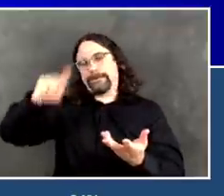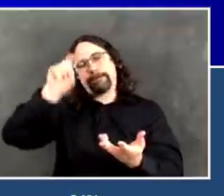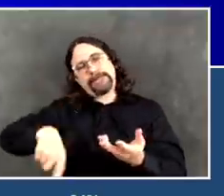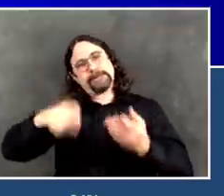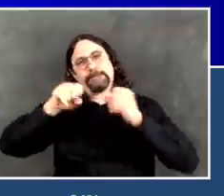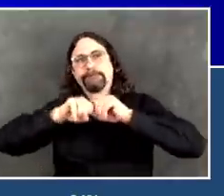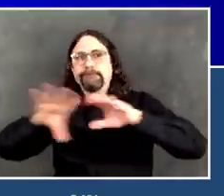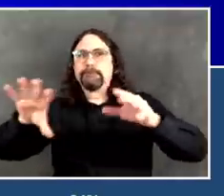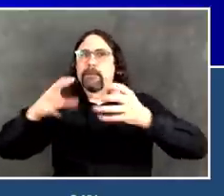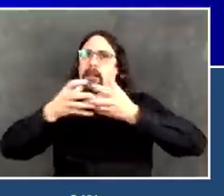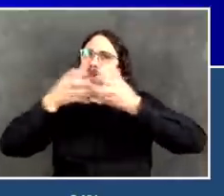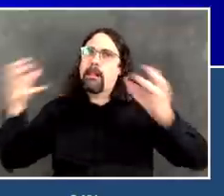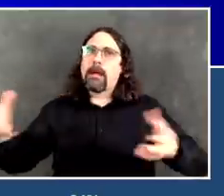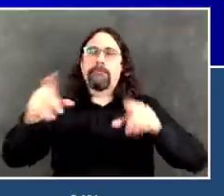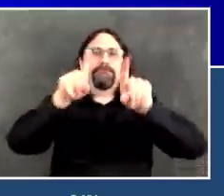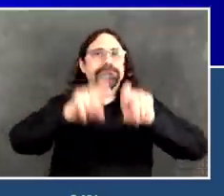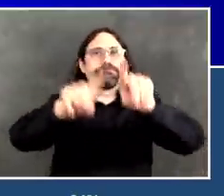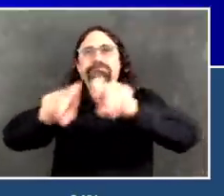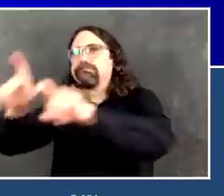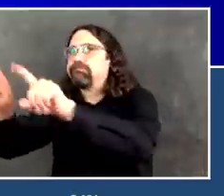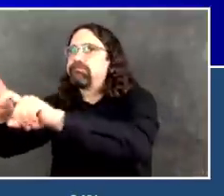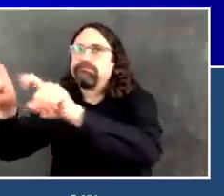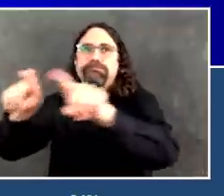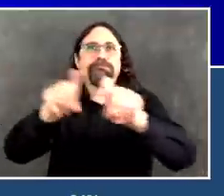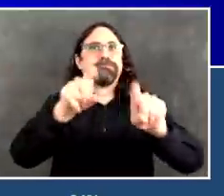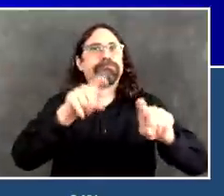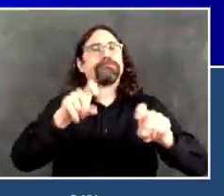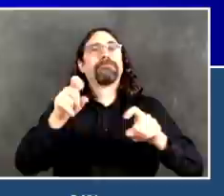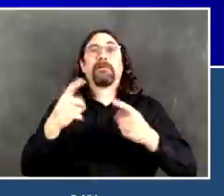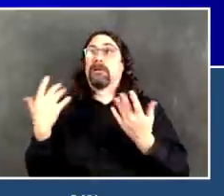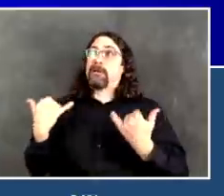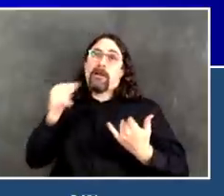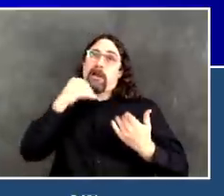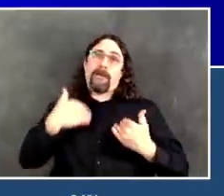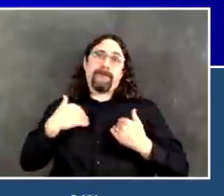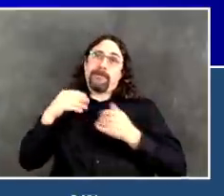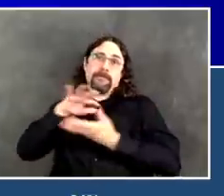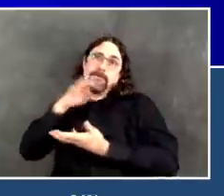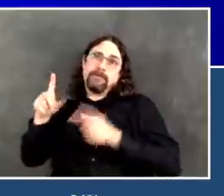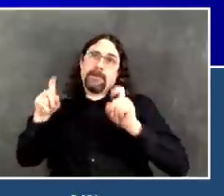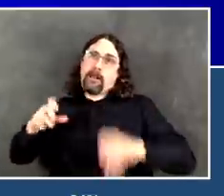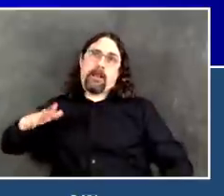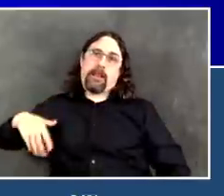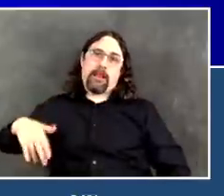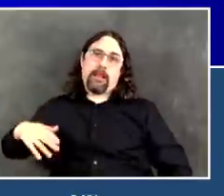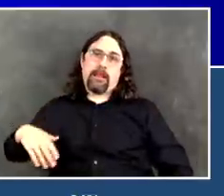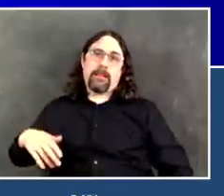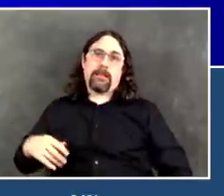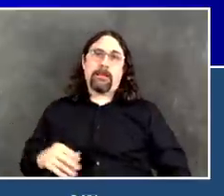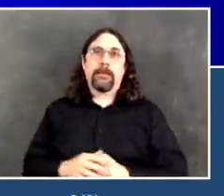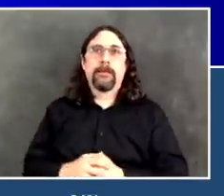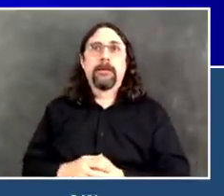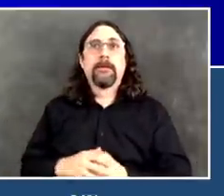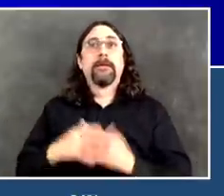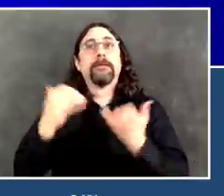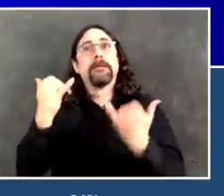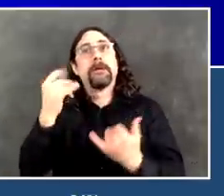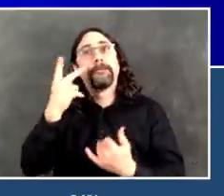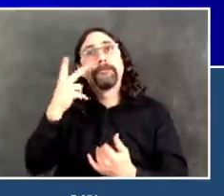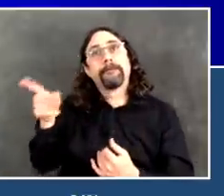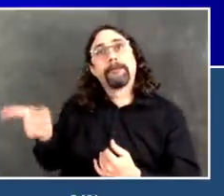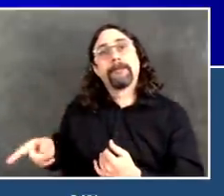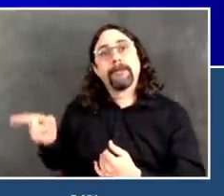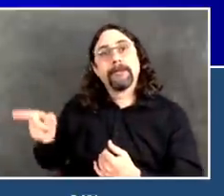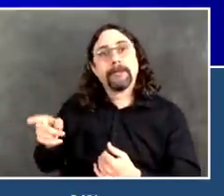new positive cases, 2,519 yesterday. The more testing we get, the more truth we will find. The more